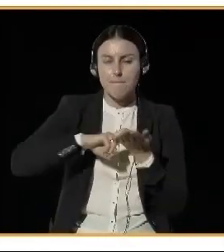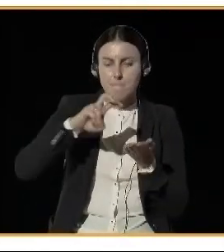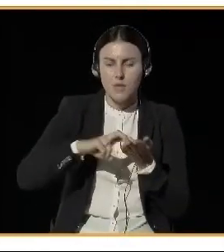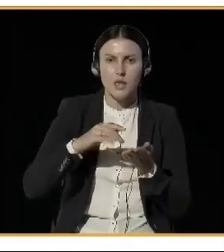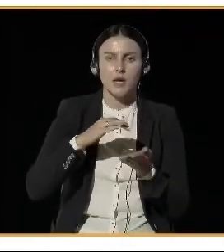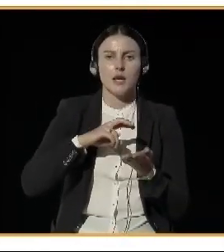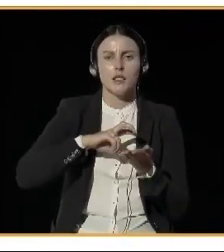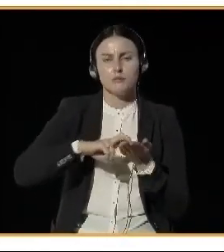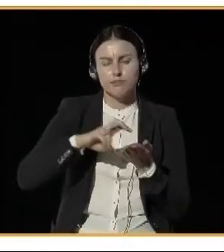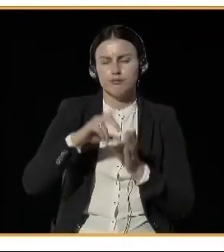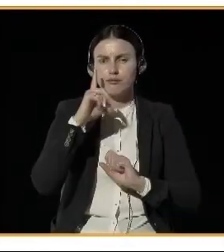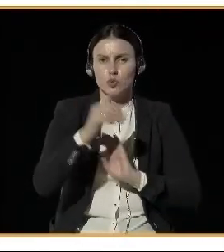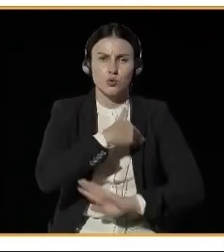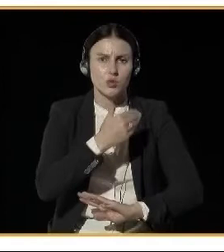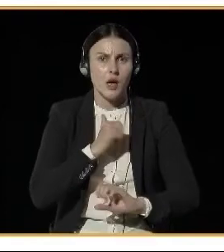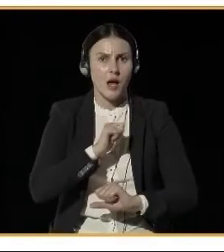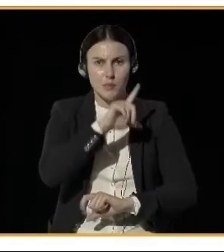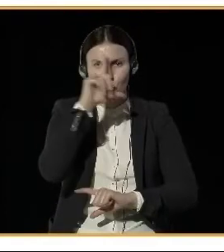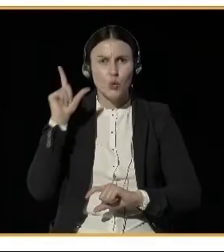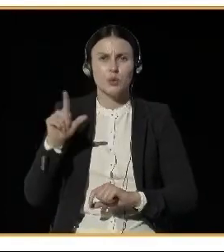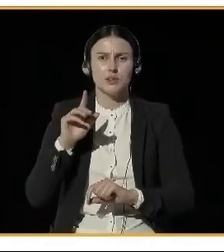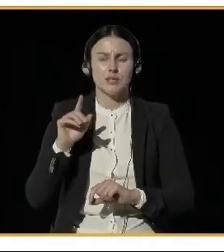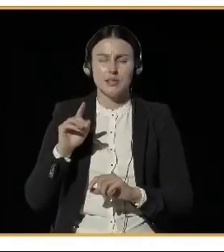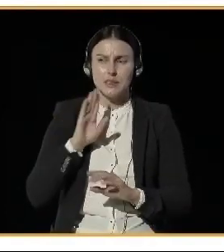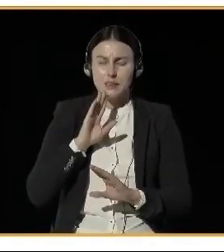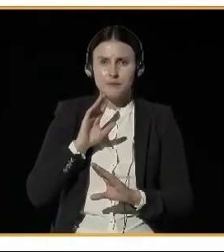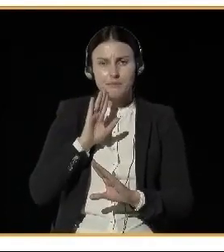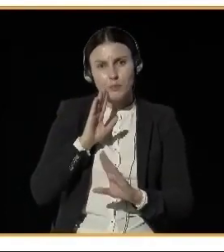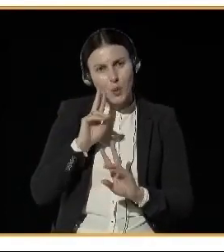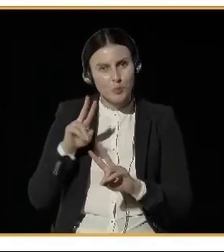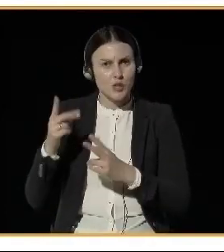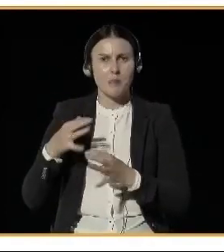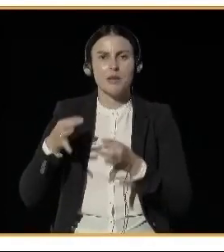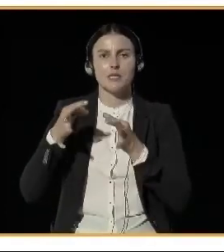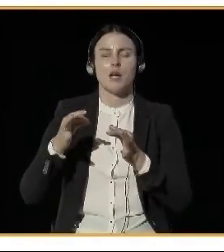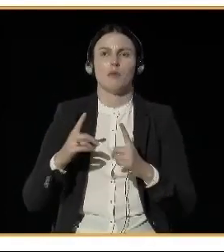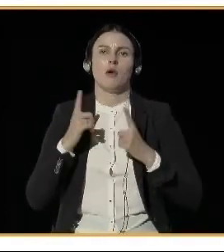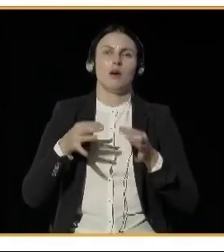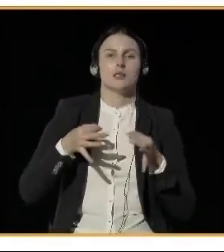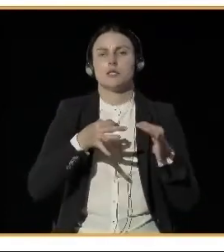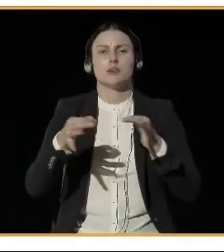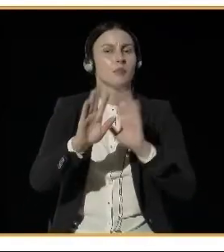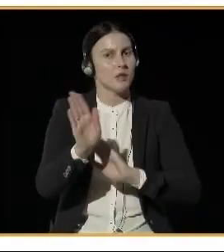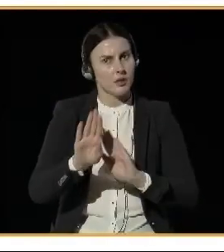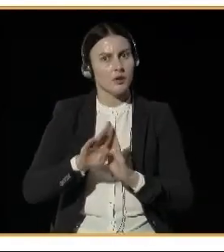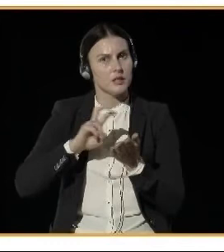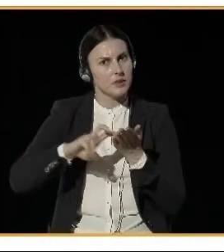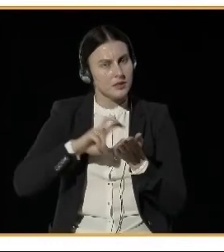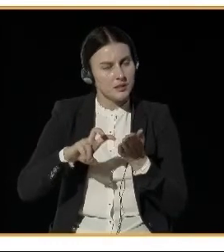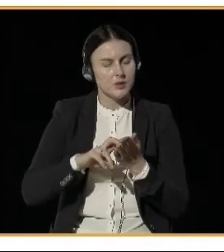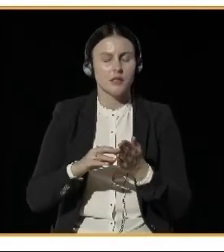the children to the school, but they should walk if possible. And all these campaigns